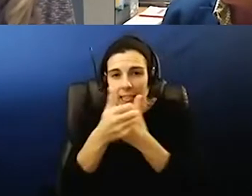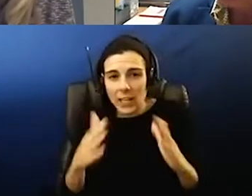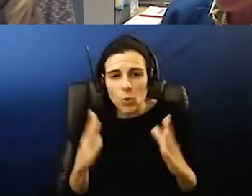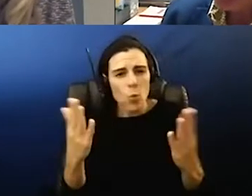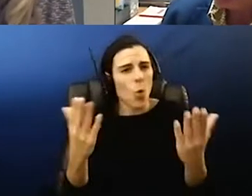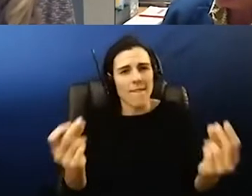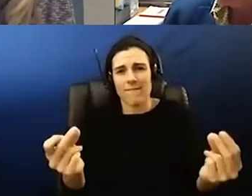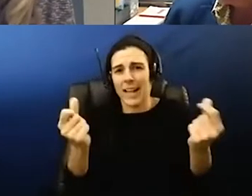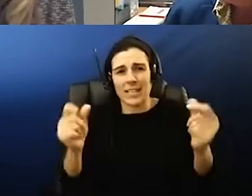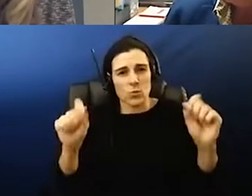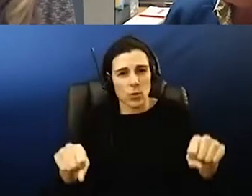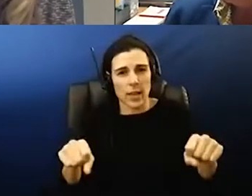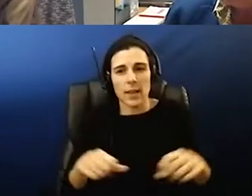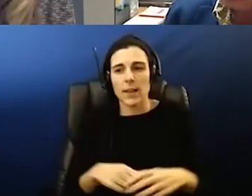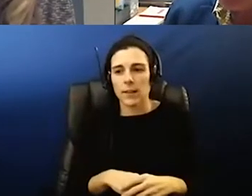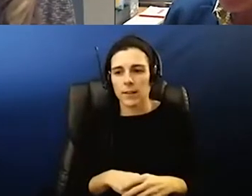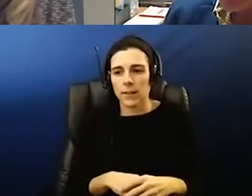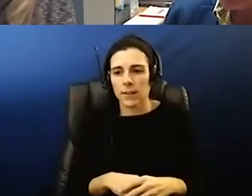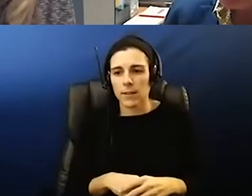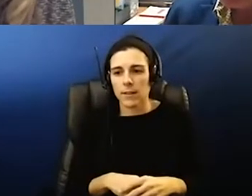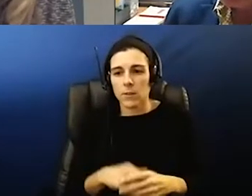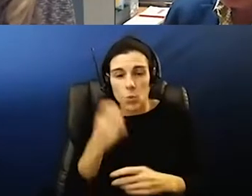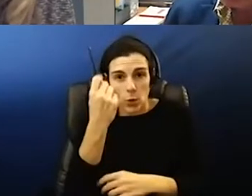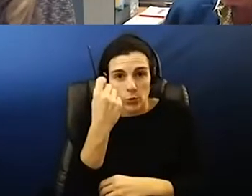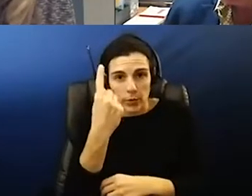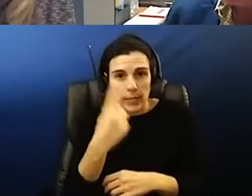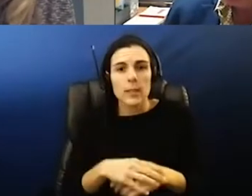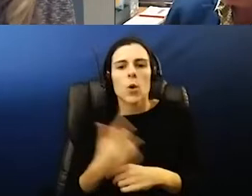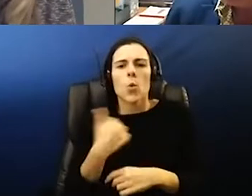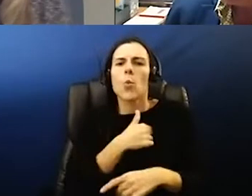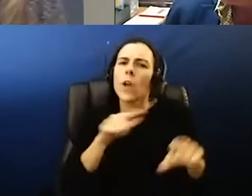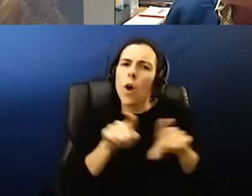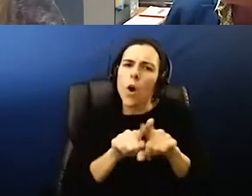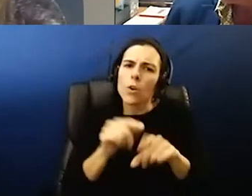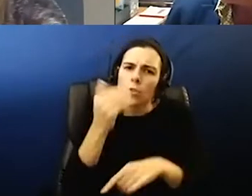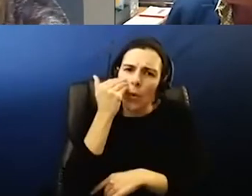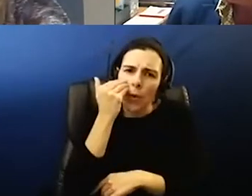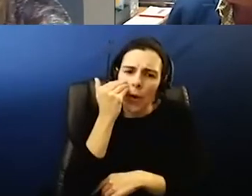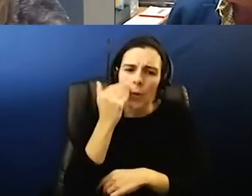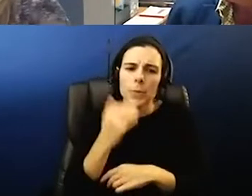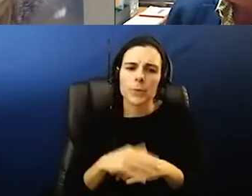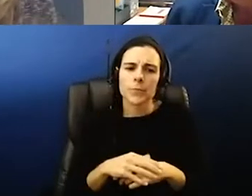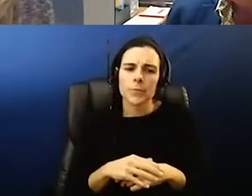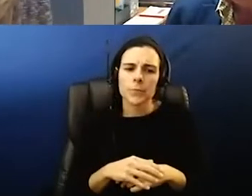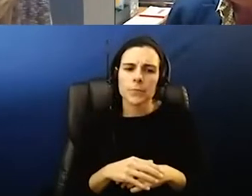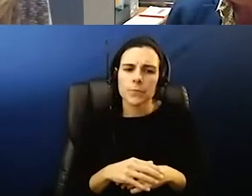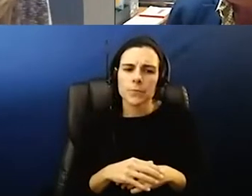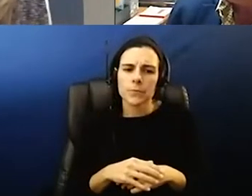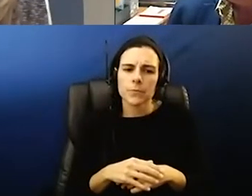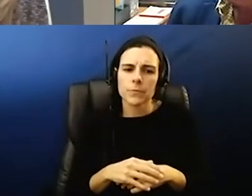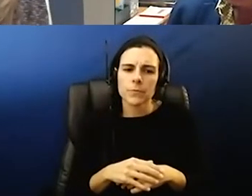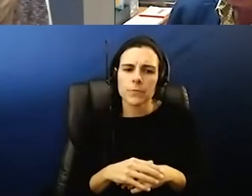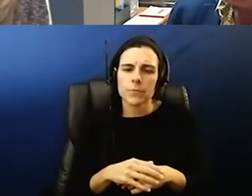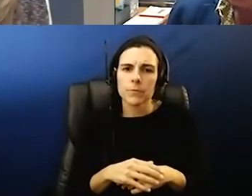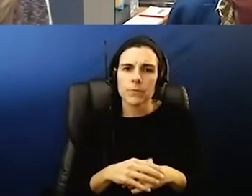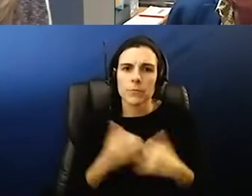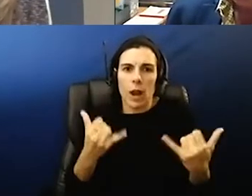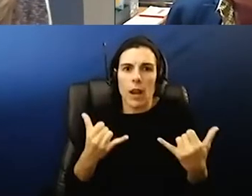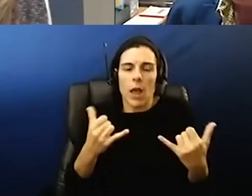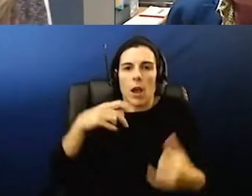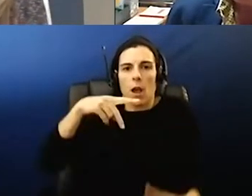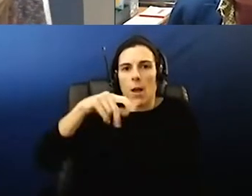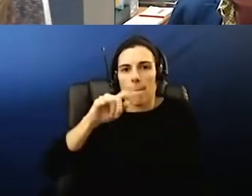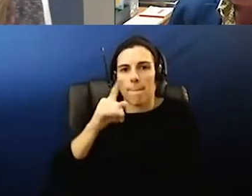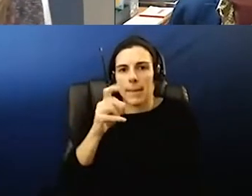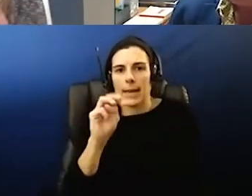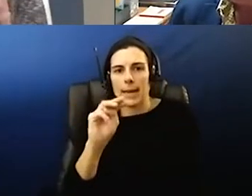quickly as we can that being said we also know that there is we're in the the midst of a a pandemic that